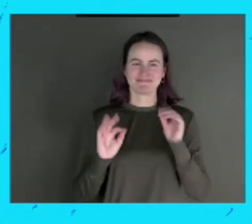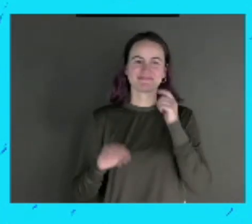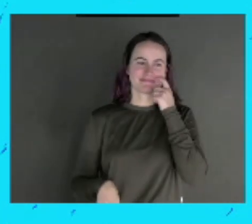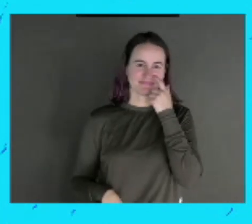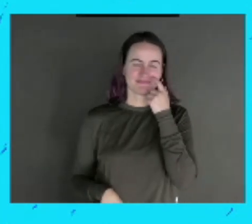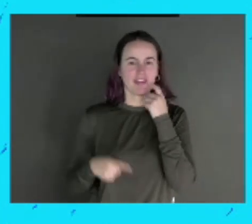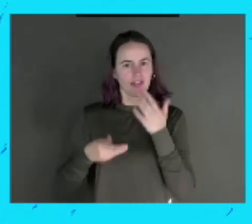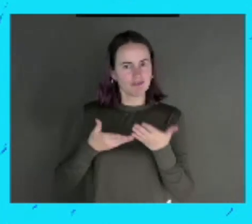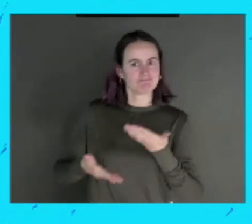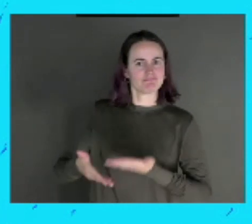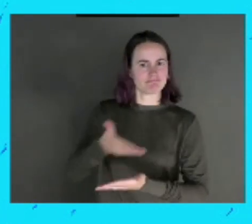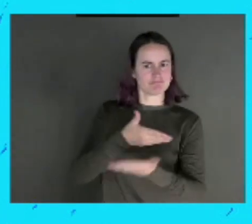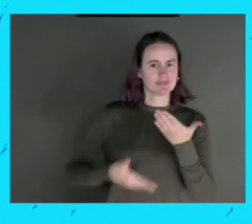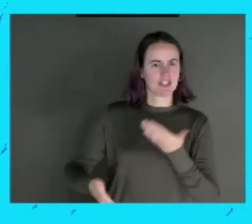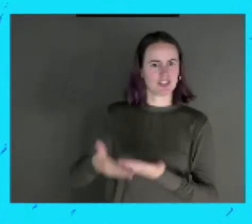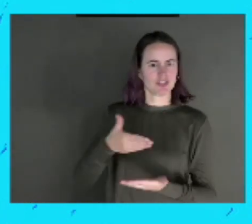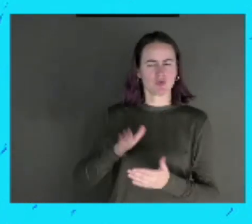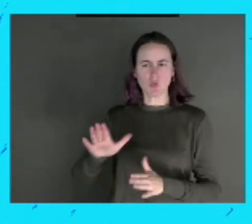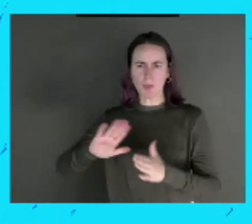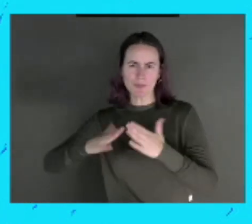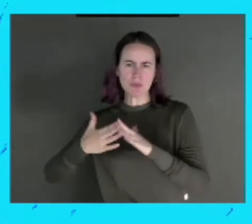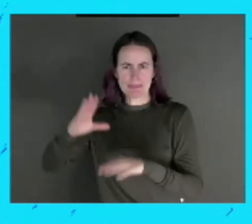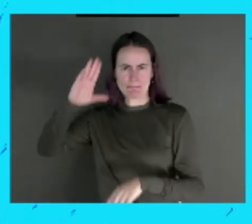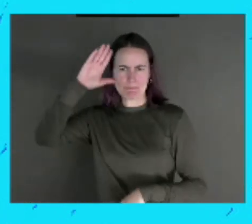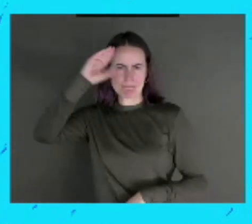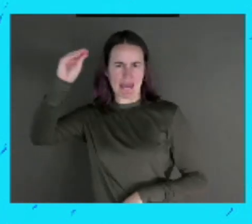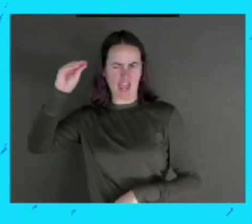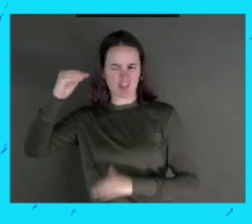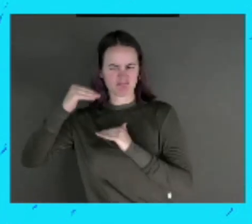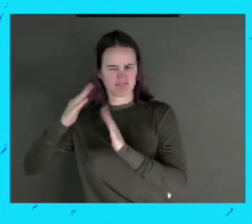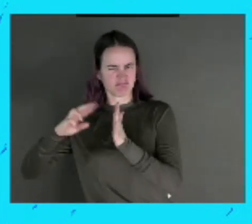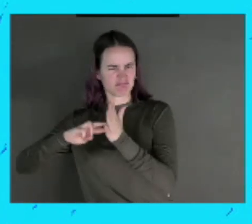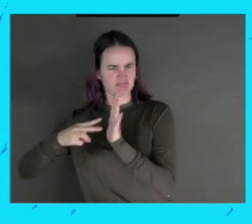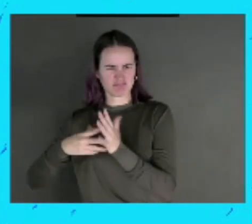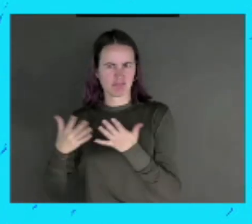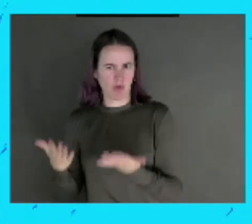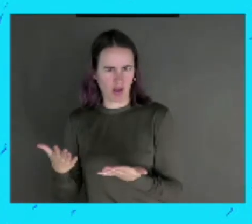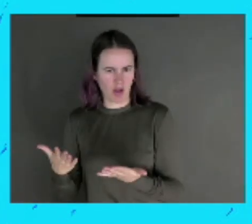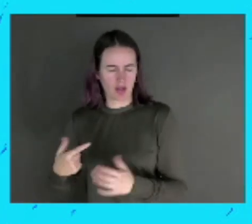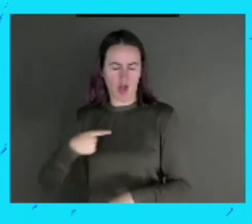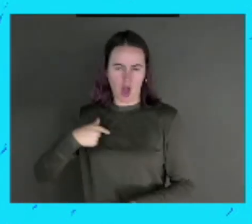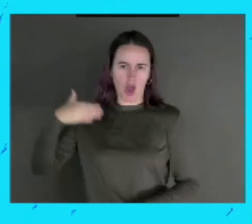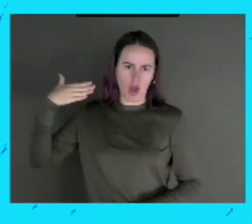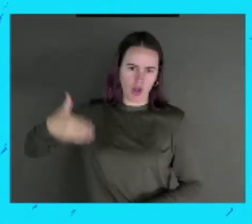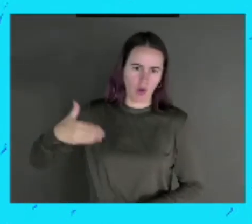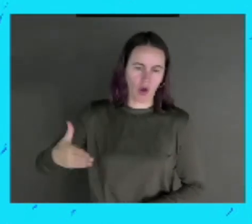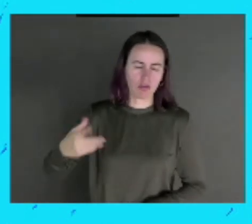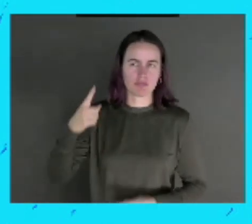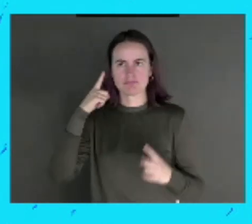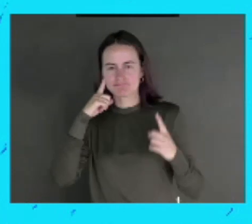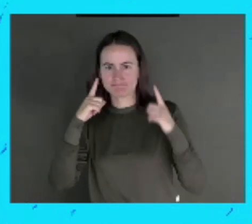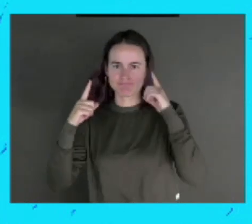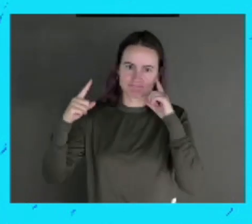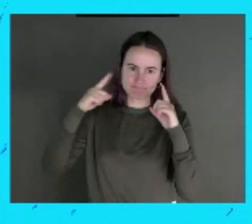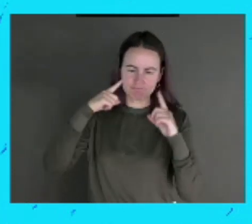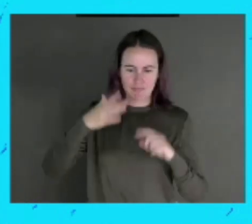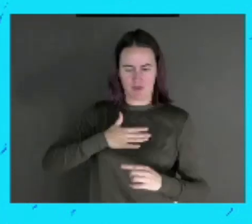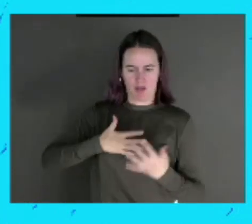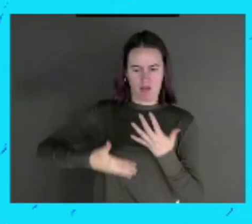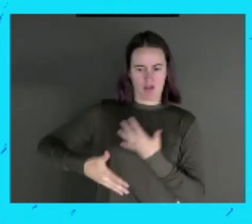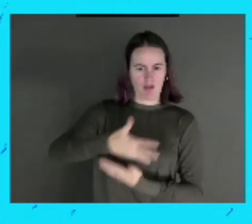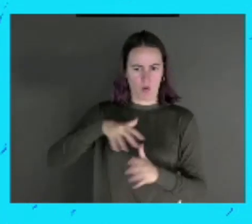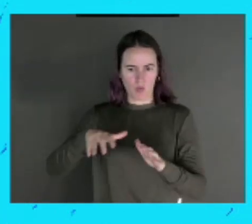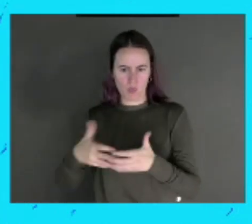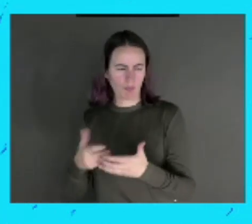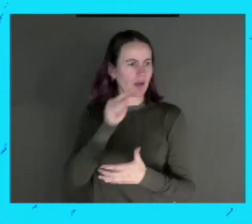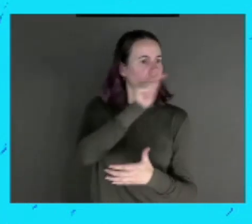be a real man in your community. I mean, I personally hear discussions like that all the time within my social groups and other social groups. So it's